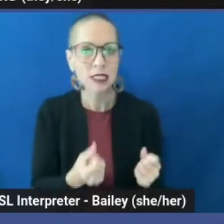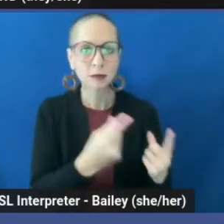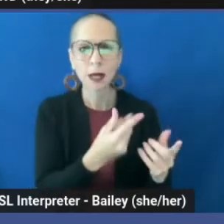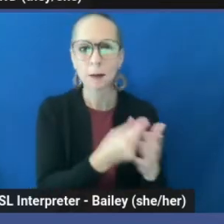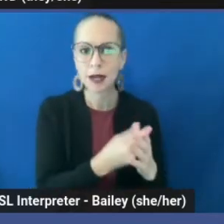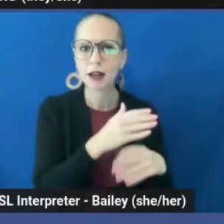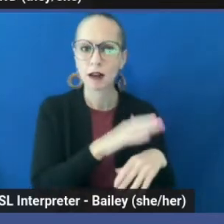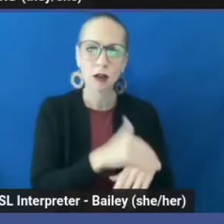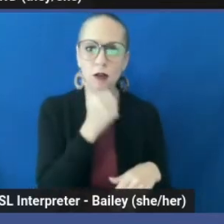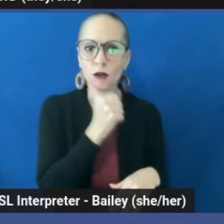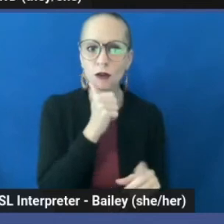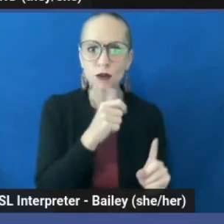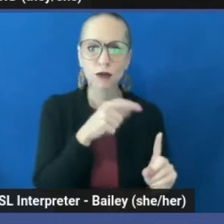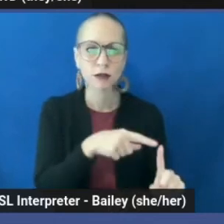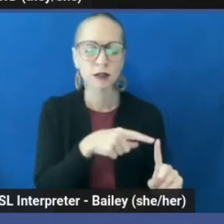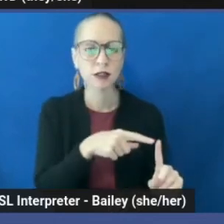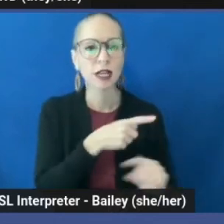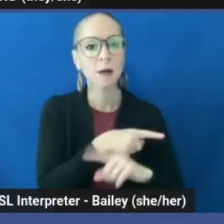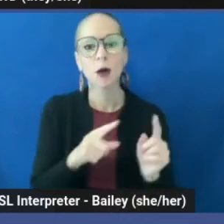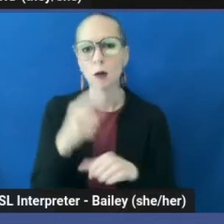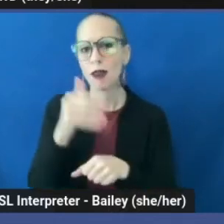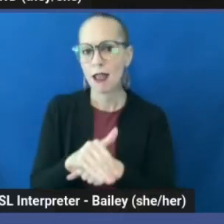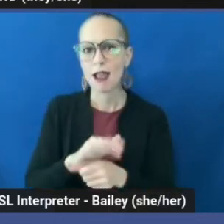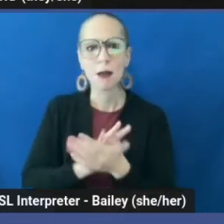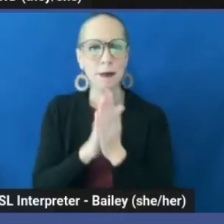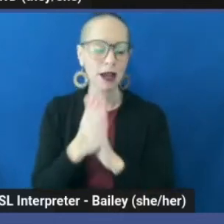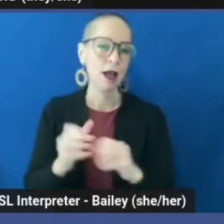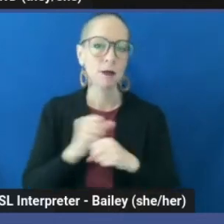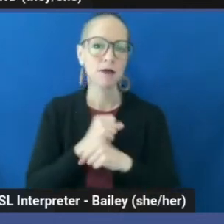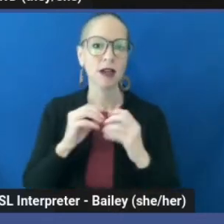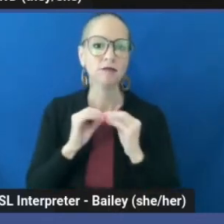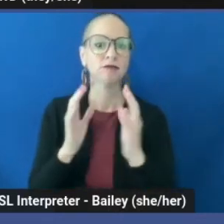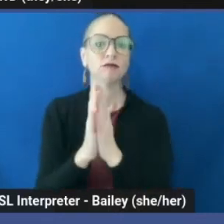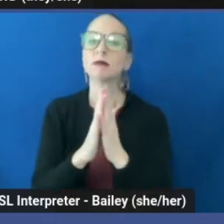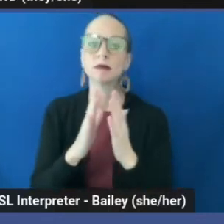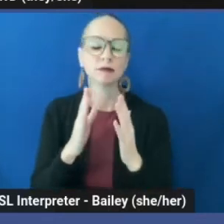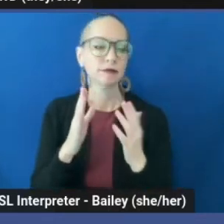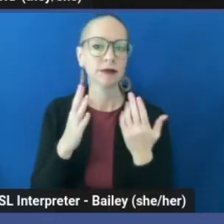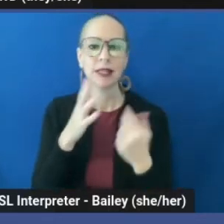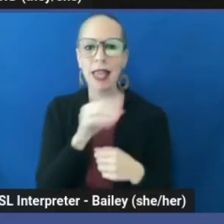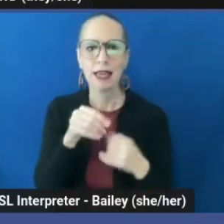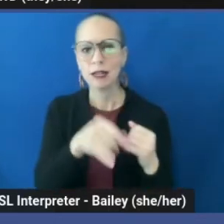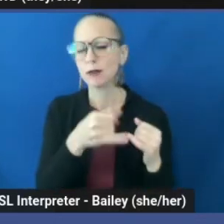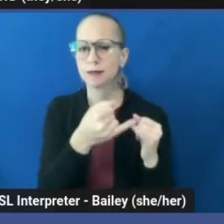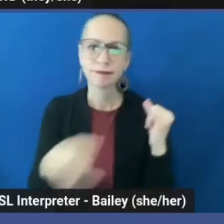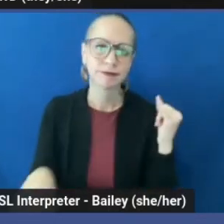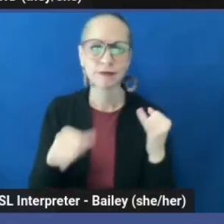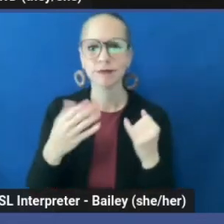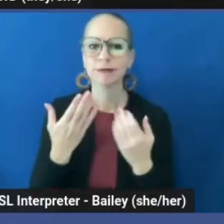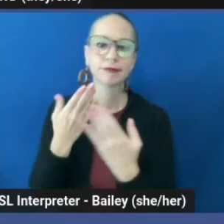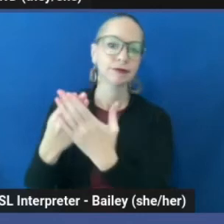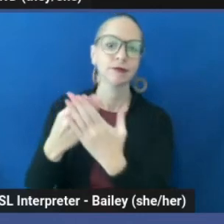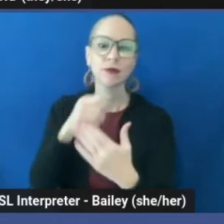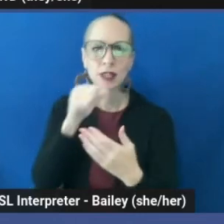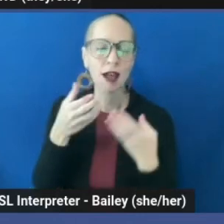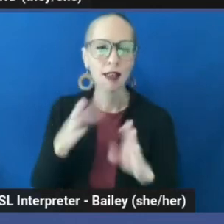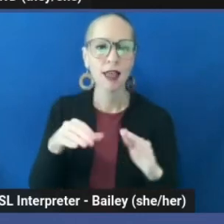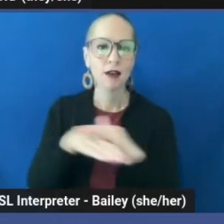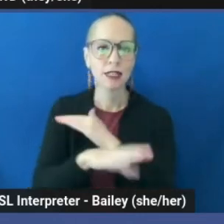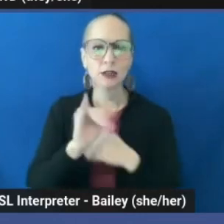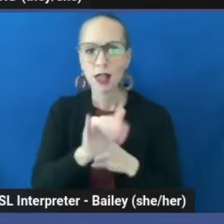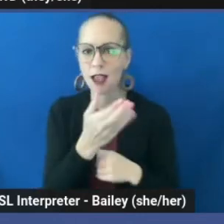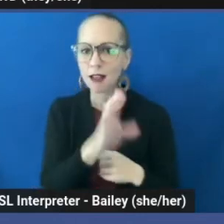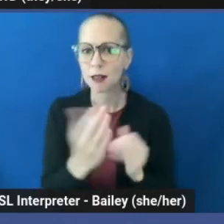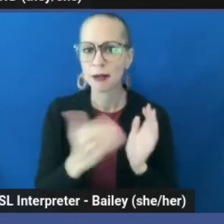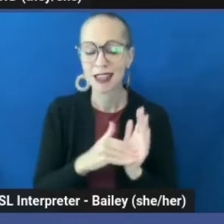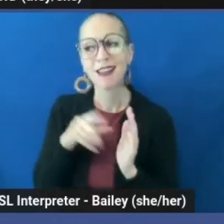But one night he did get into a fight and he was banned from that club and he overdosed a couple of weeks later. How do we process